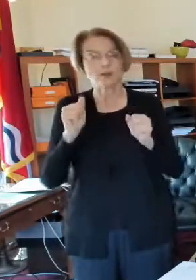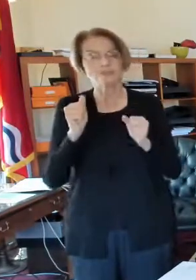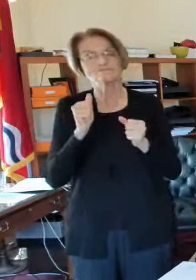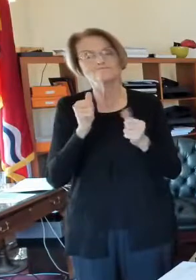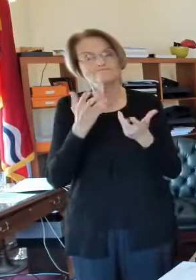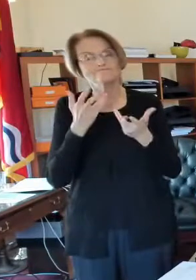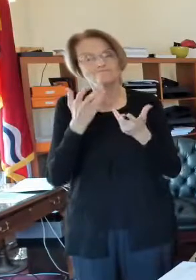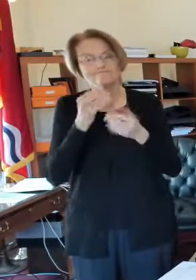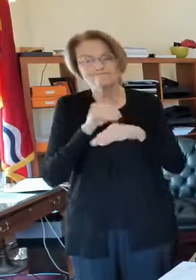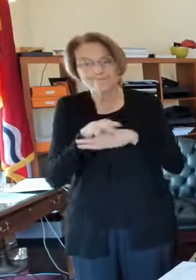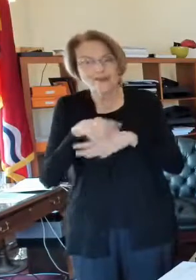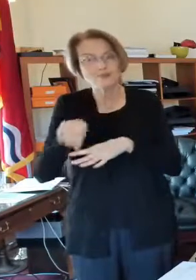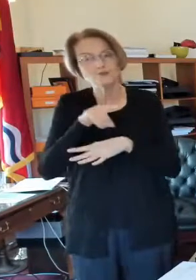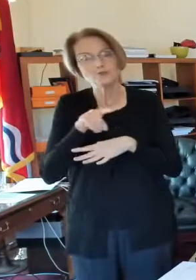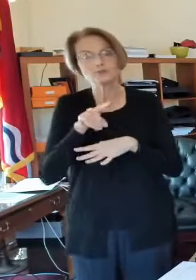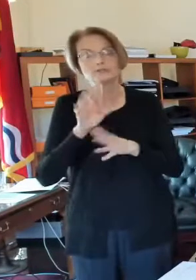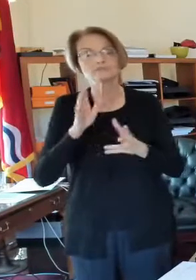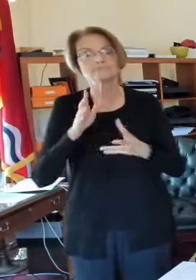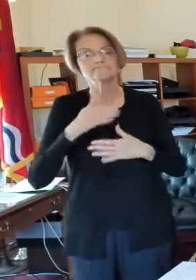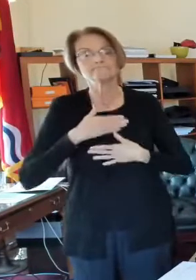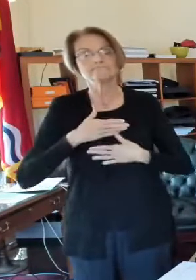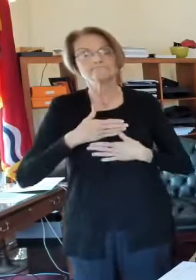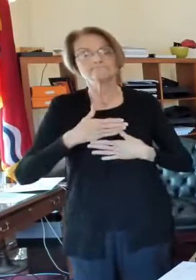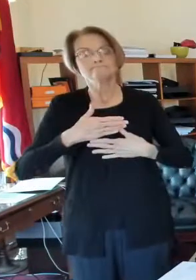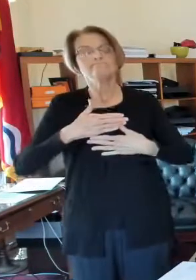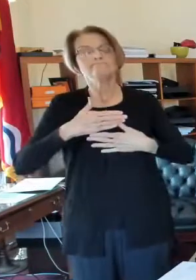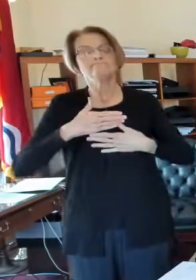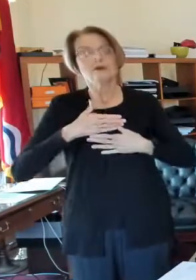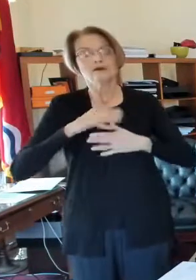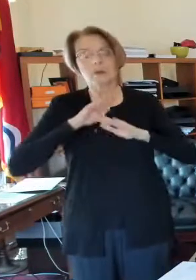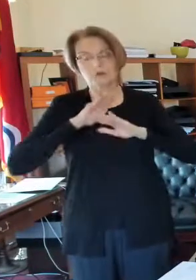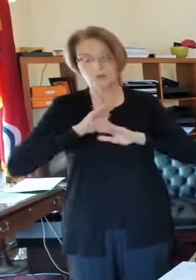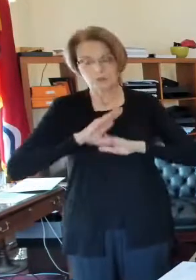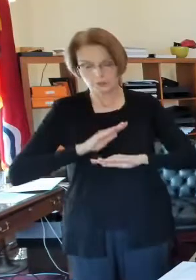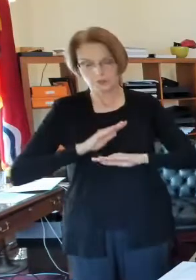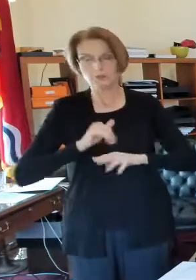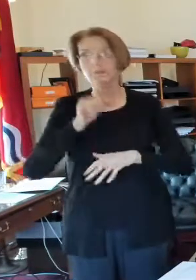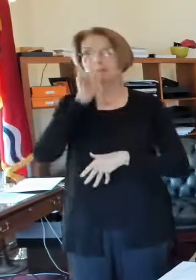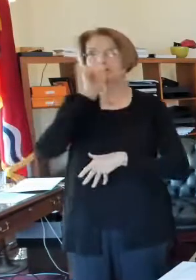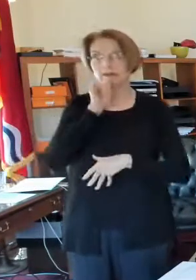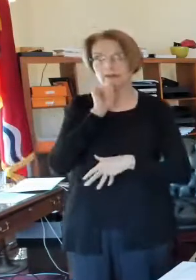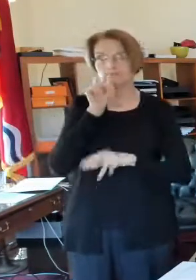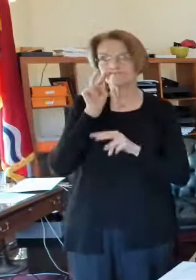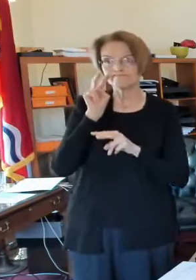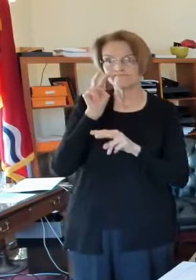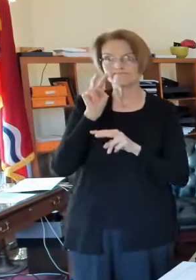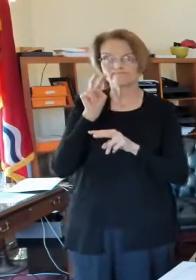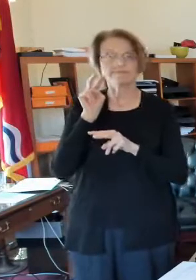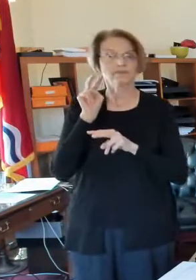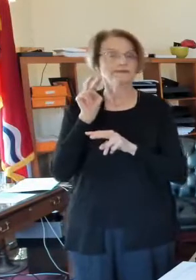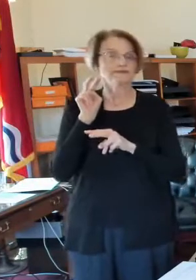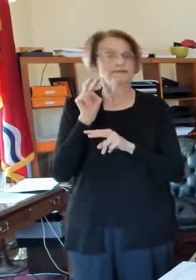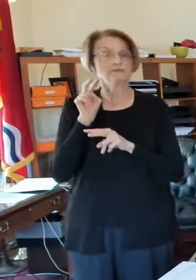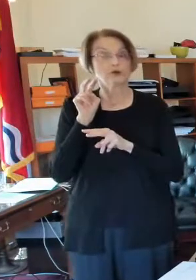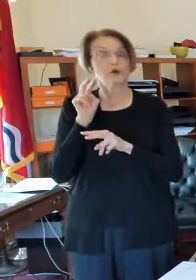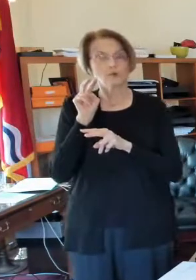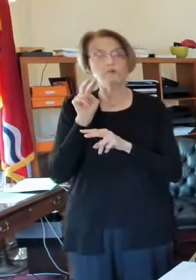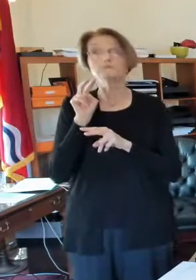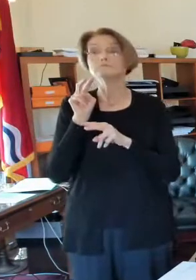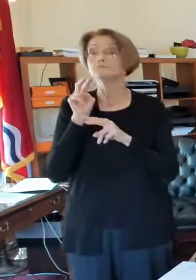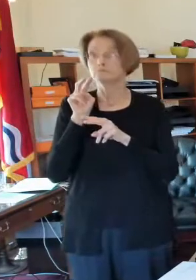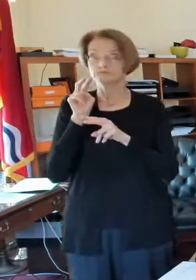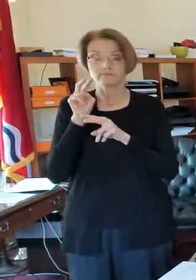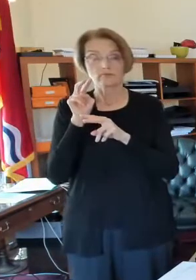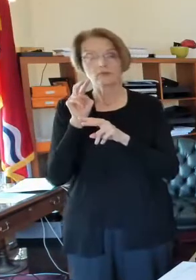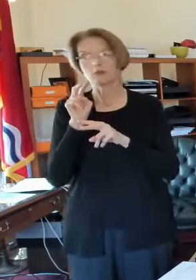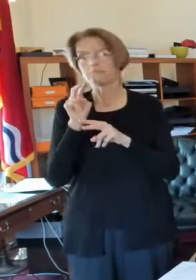Take a breath, and we'll know as soon as these half